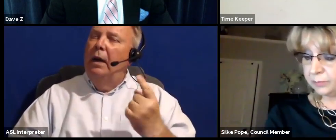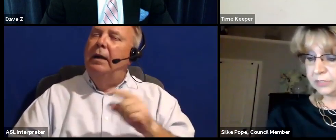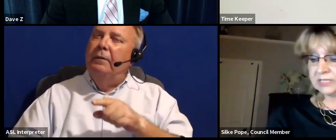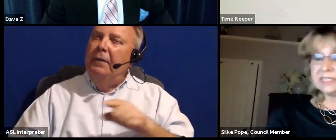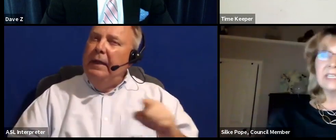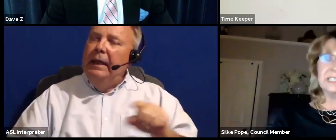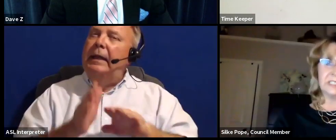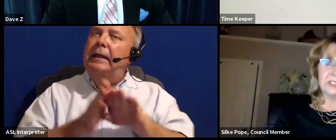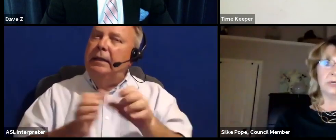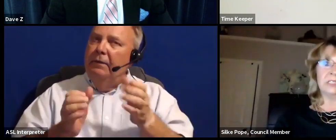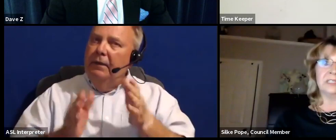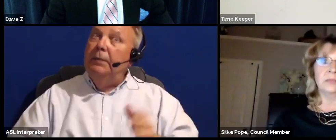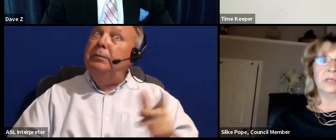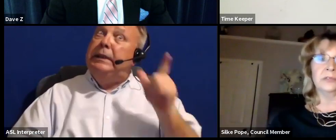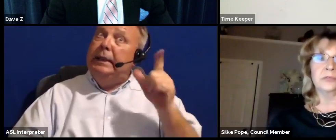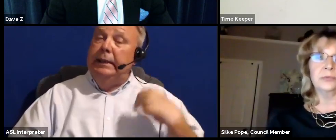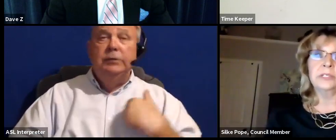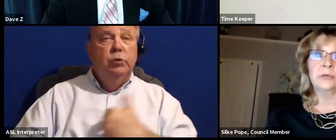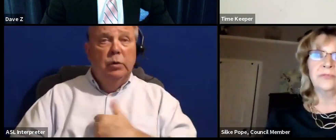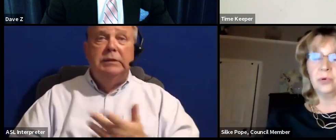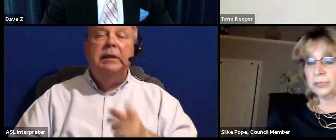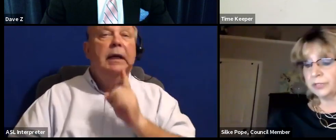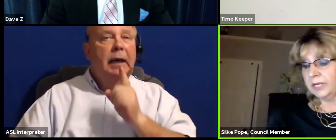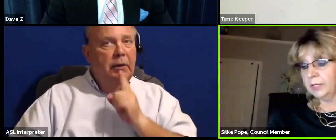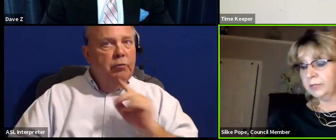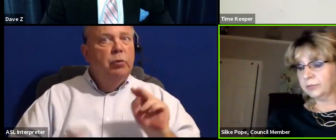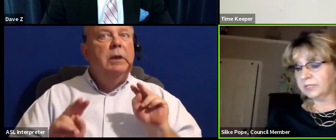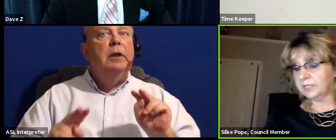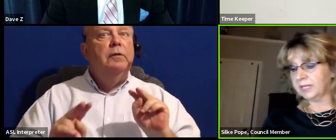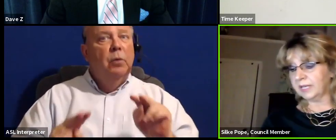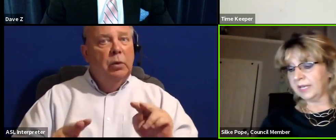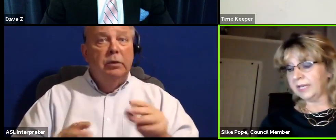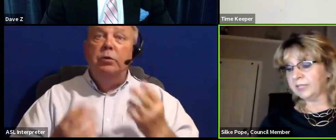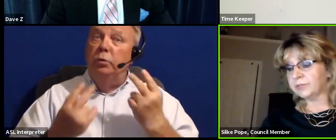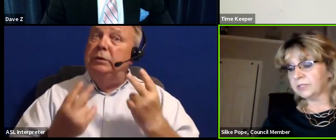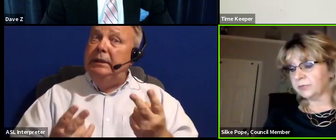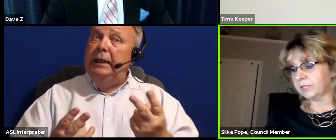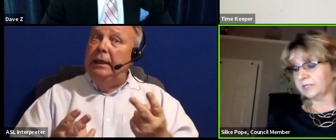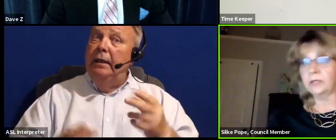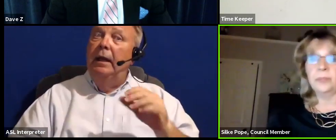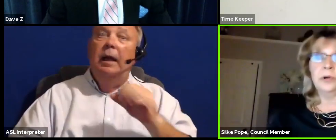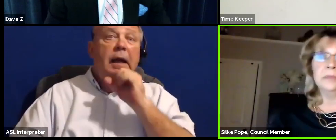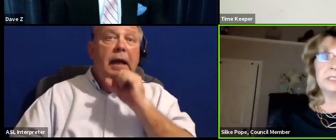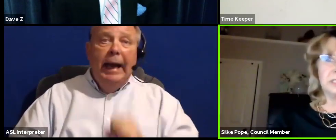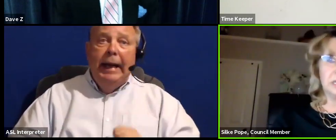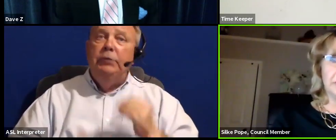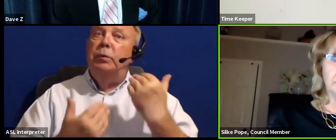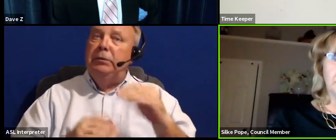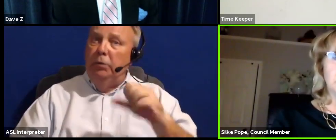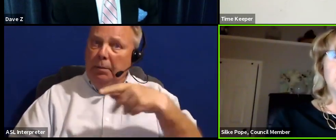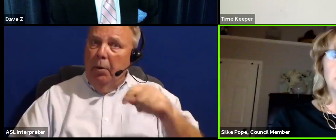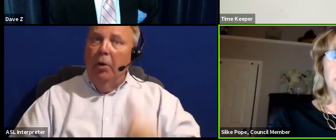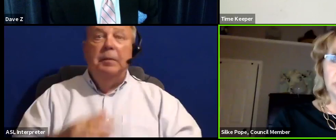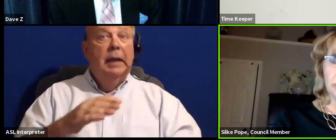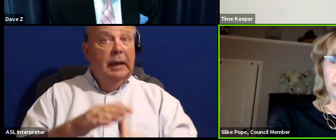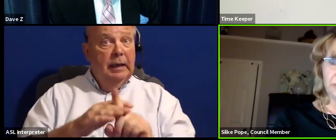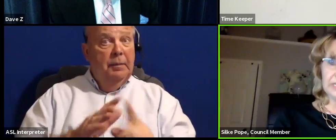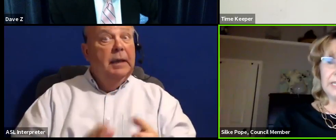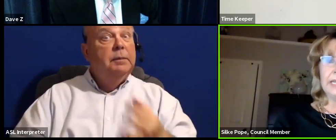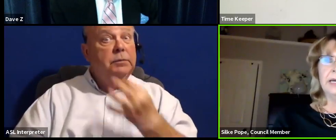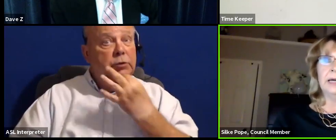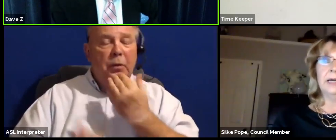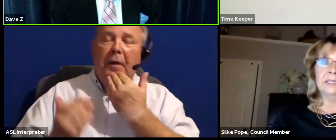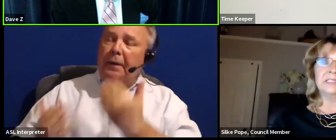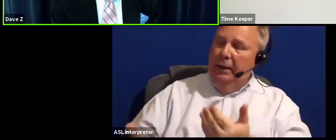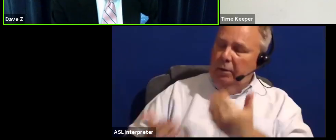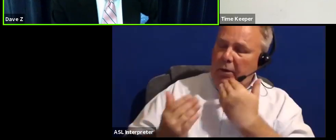developers did listen to us. And I truly look forward to seeing age-restricted apartments coming up soon, hopefully.